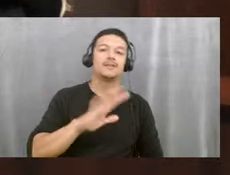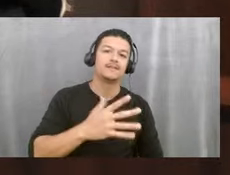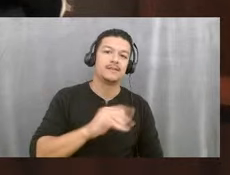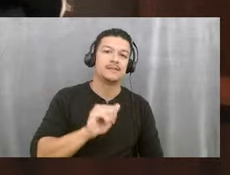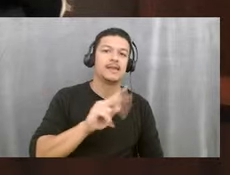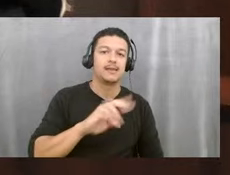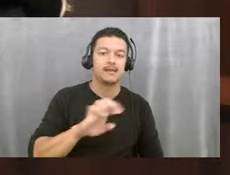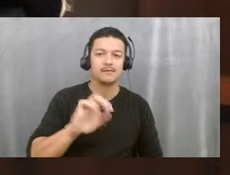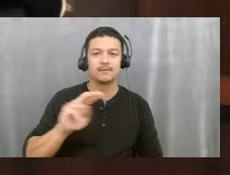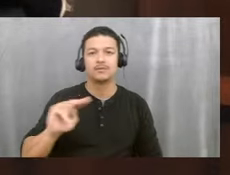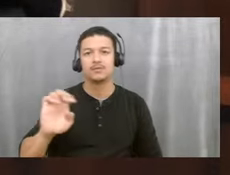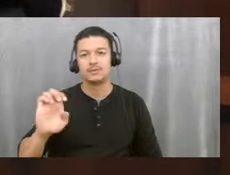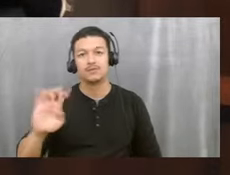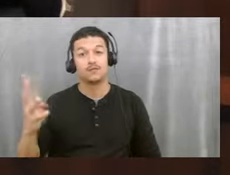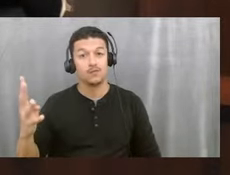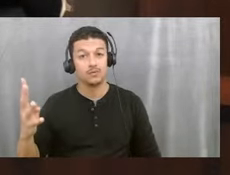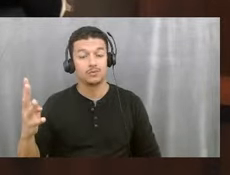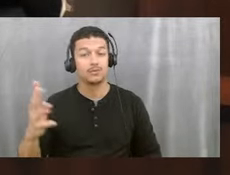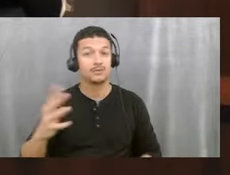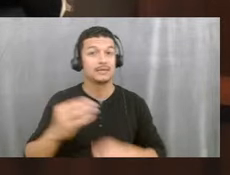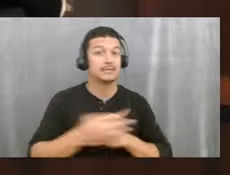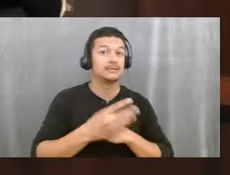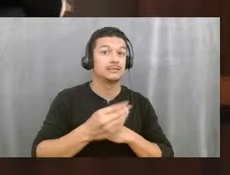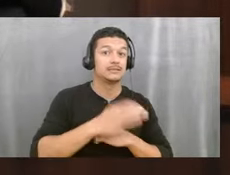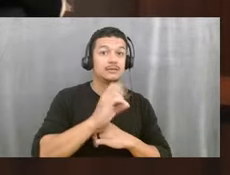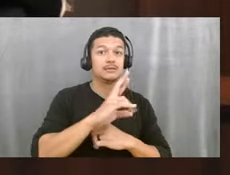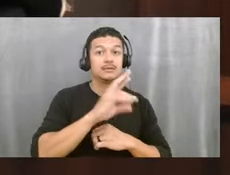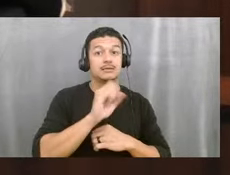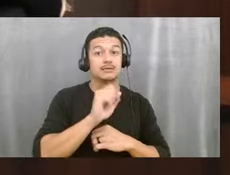and between Seacrest Boulevard and Northeast 1st Street.